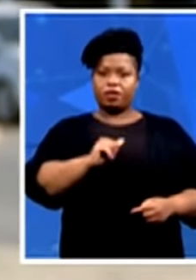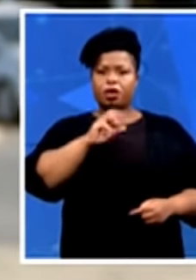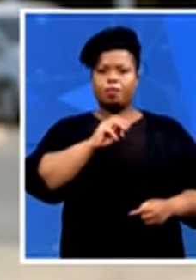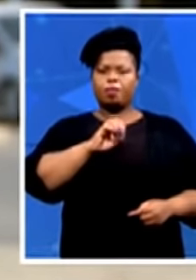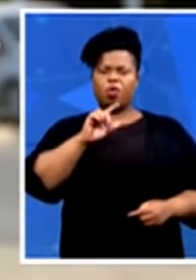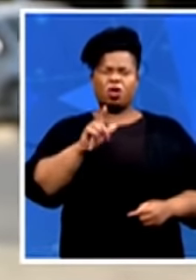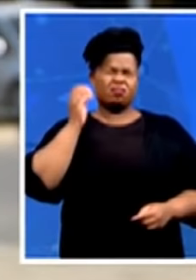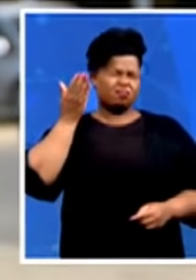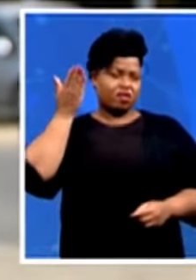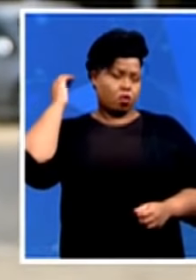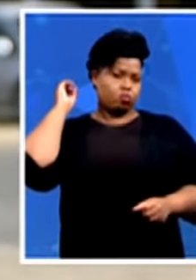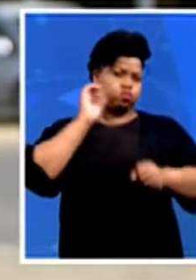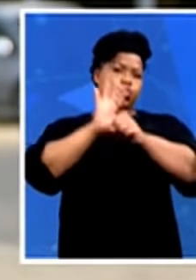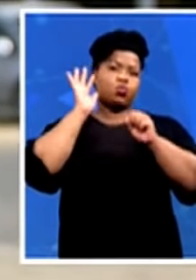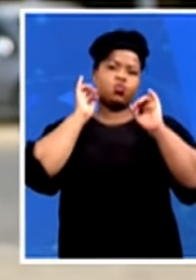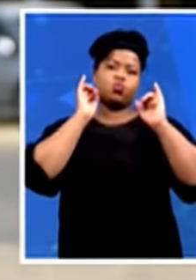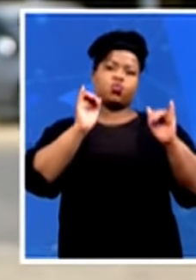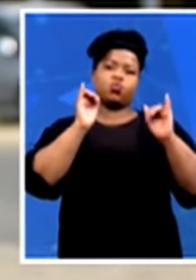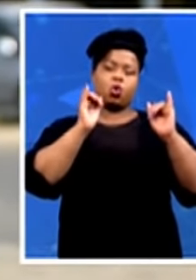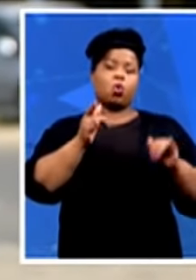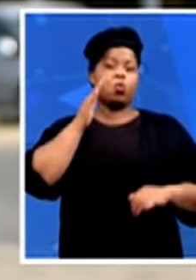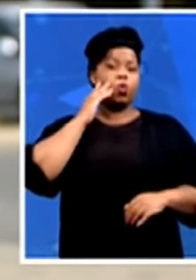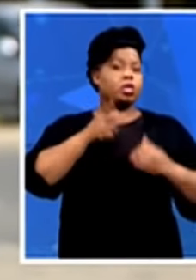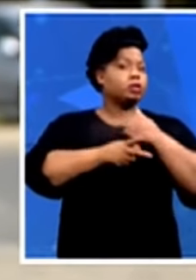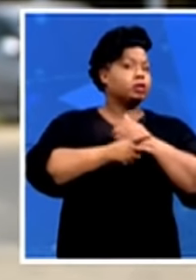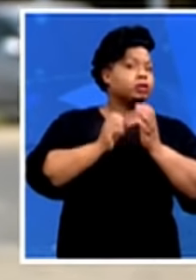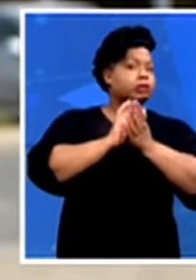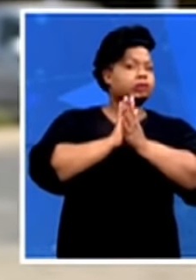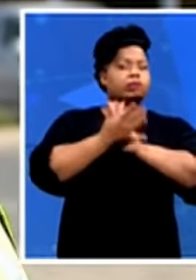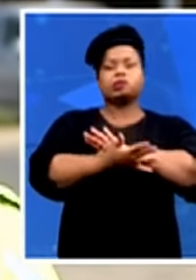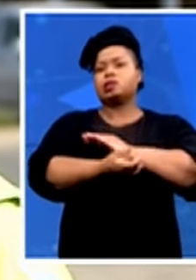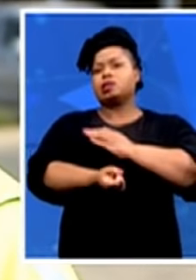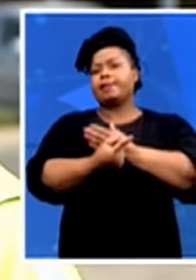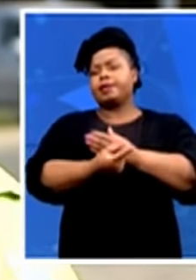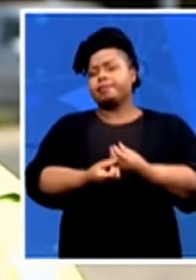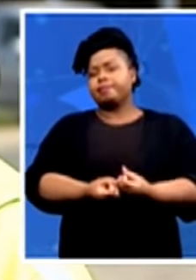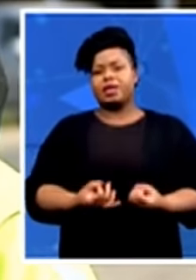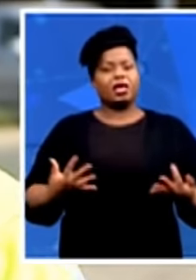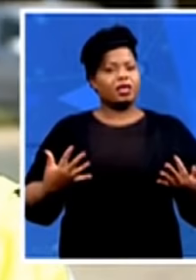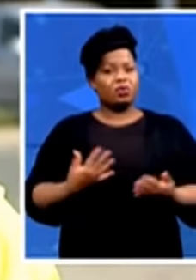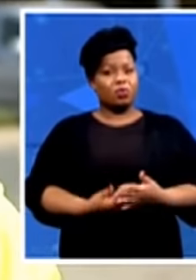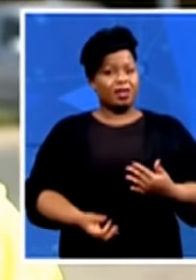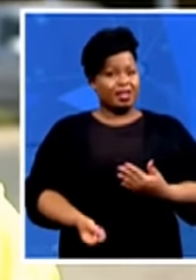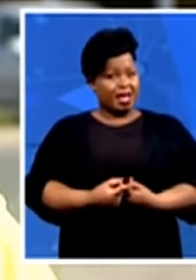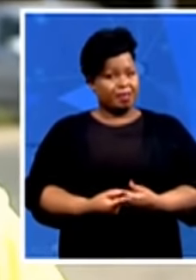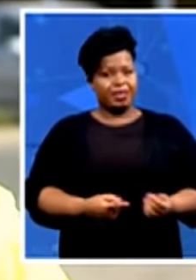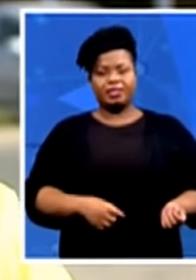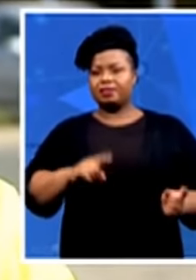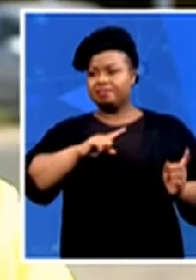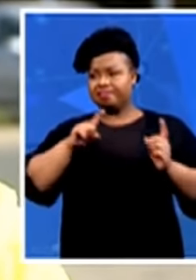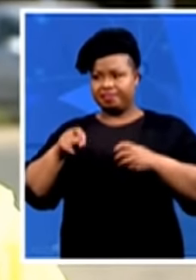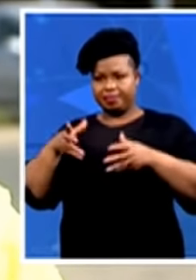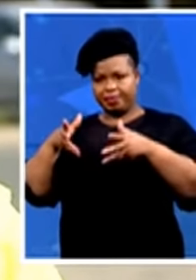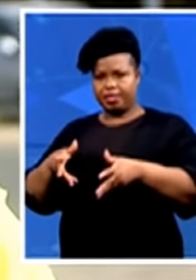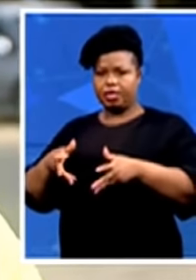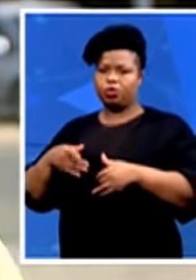the looting. Many people, moments after that incident, coming to this mall to buy or purchase food.